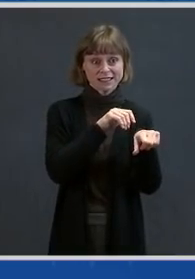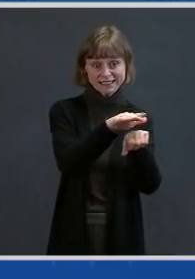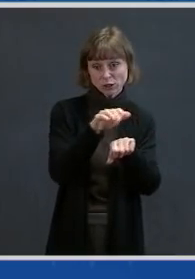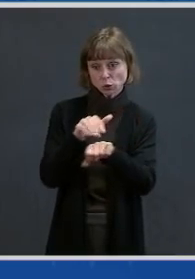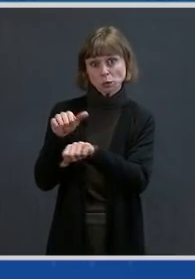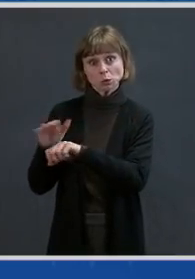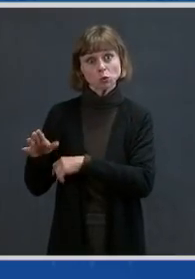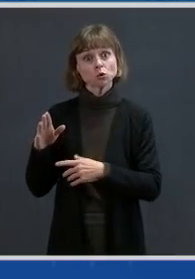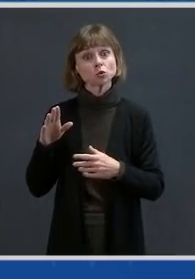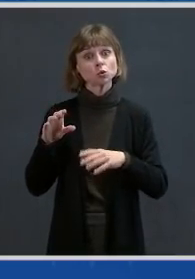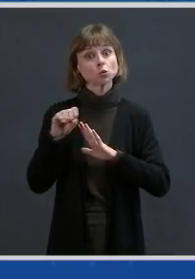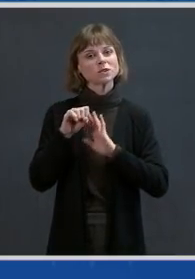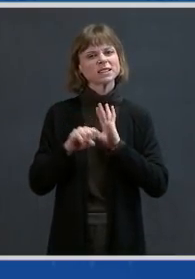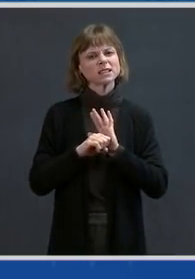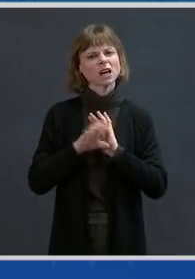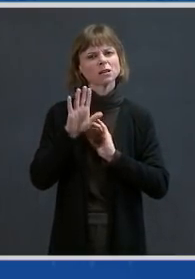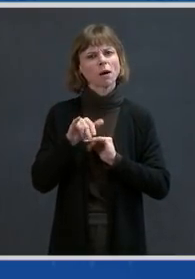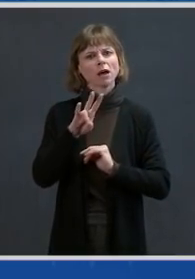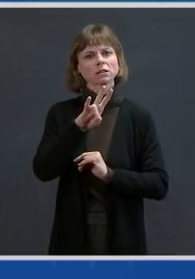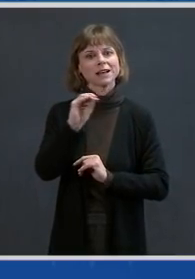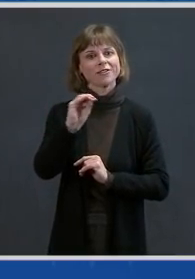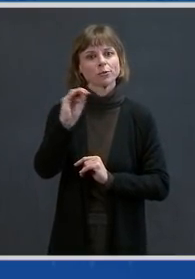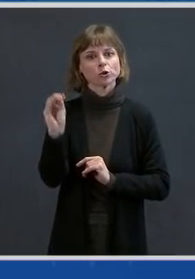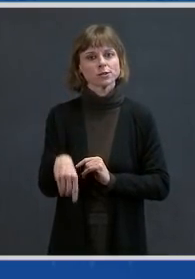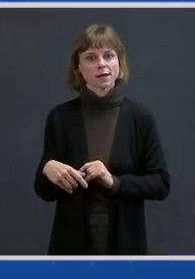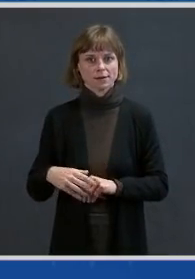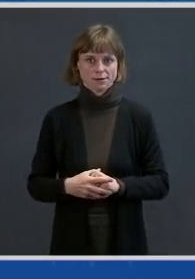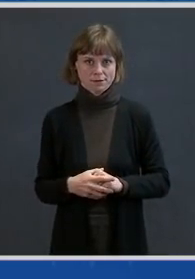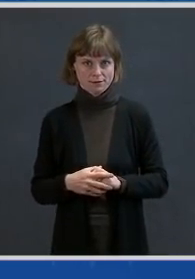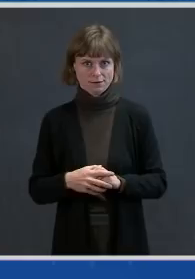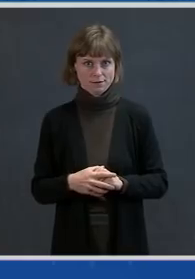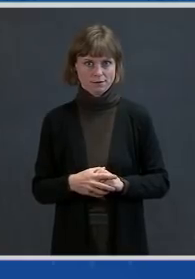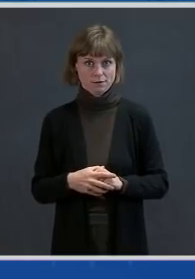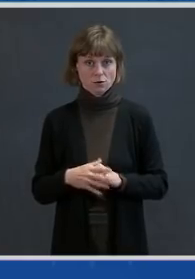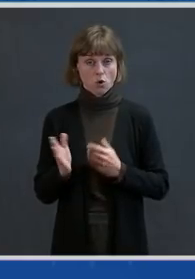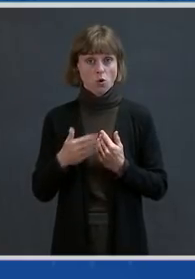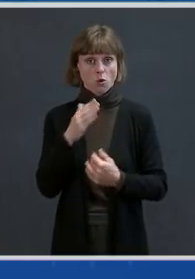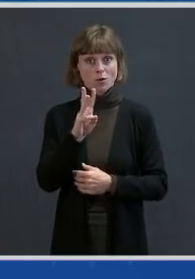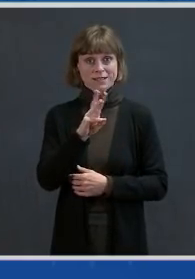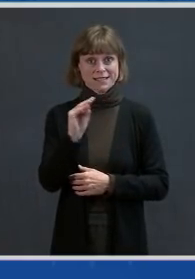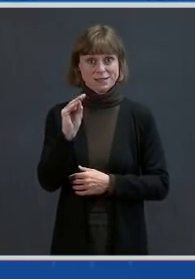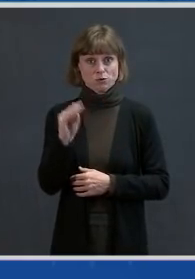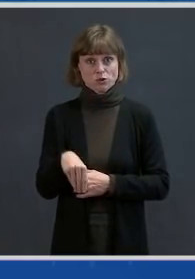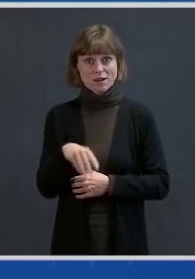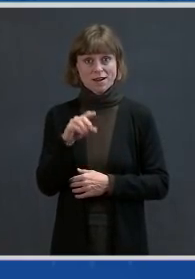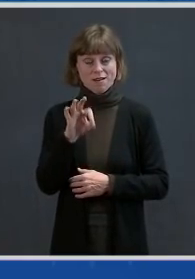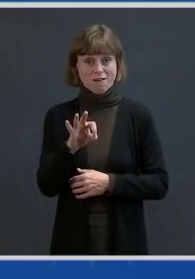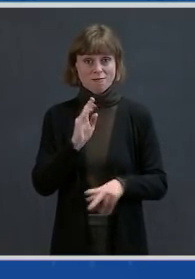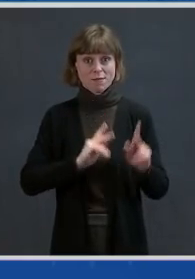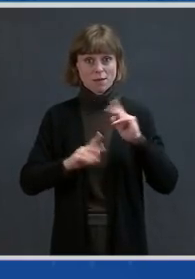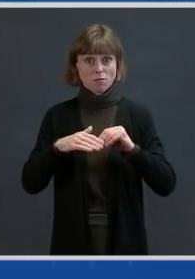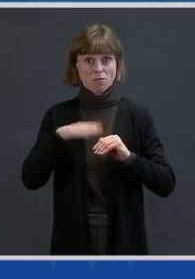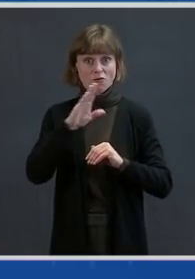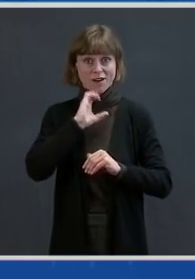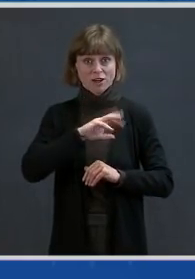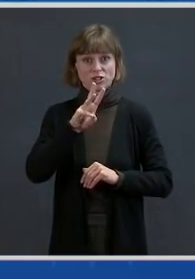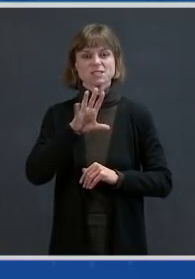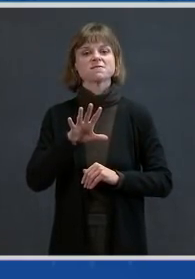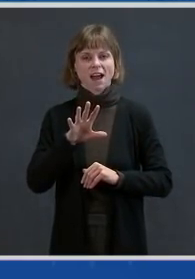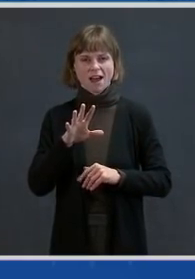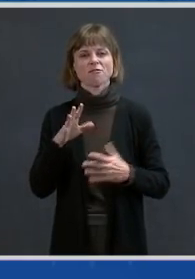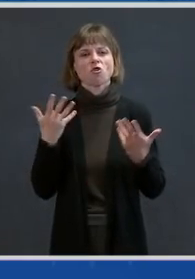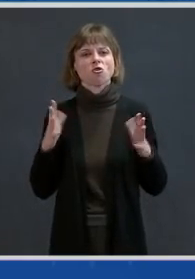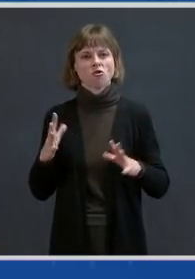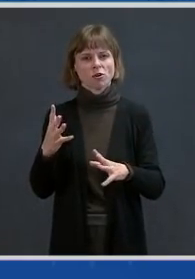states by nearly 70 percent. And nearly 60 percent of people over 675 now have received at least one